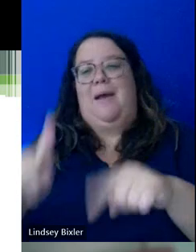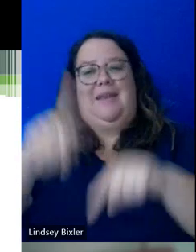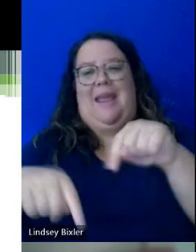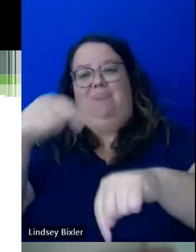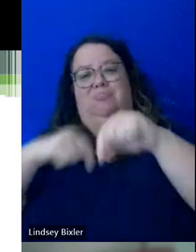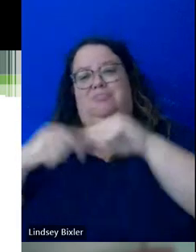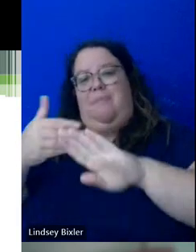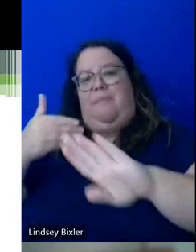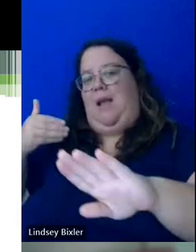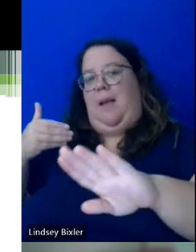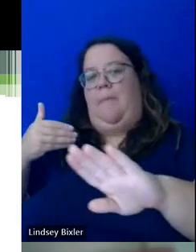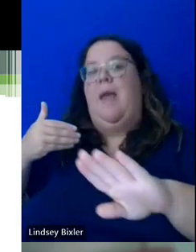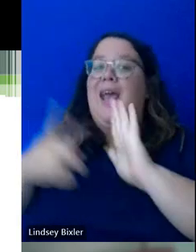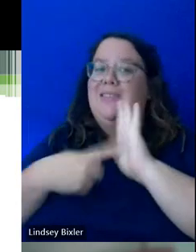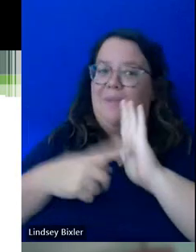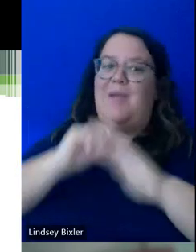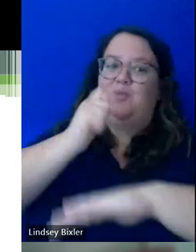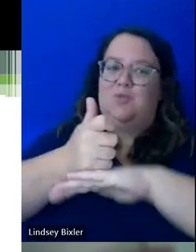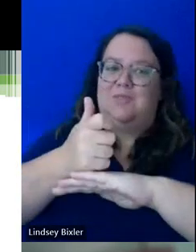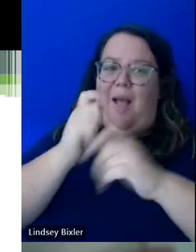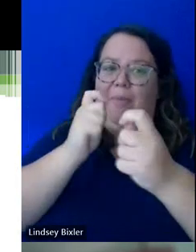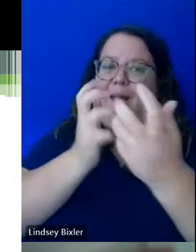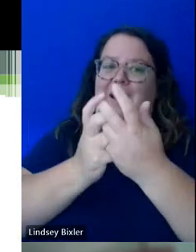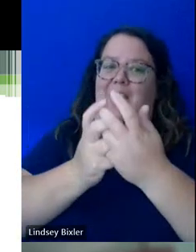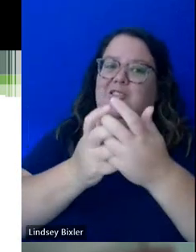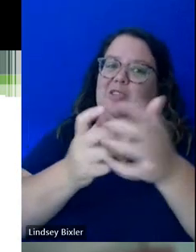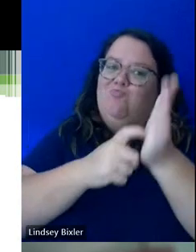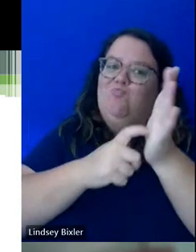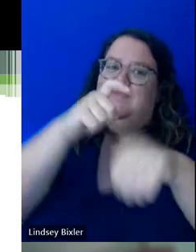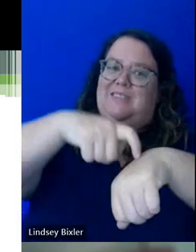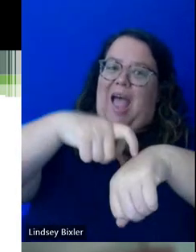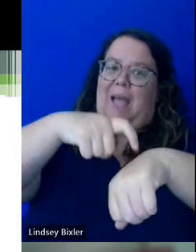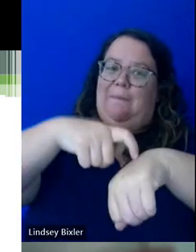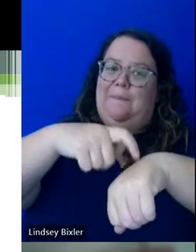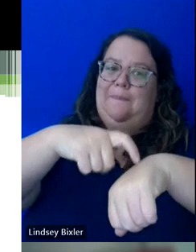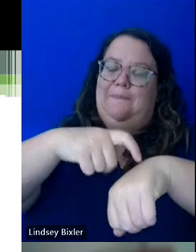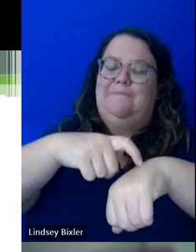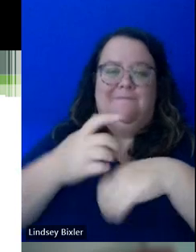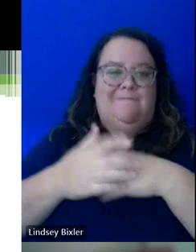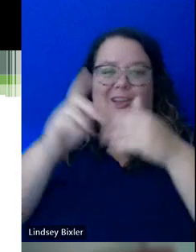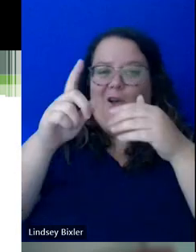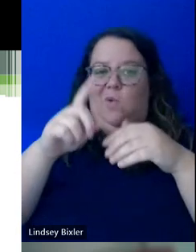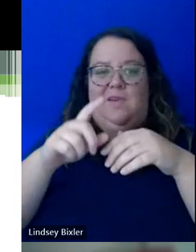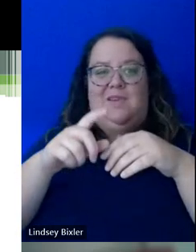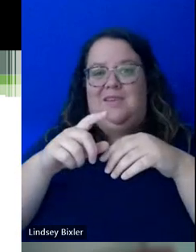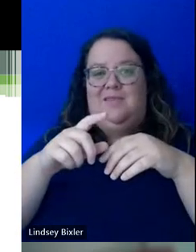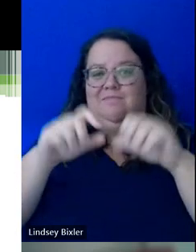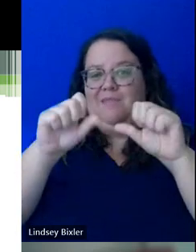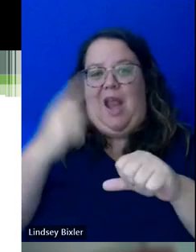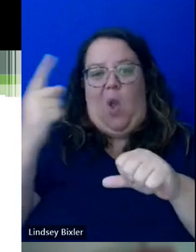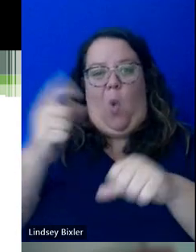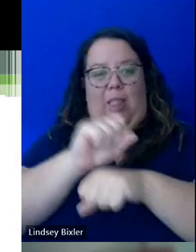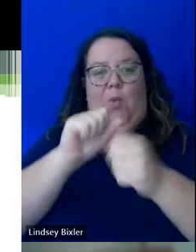time to get accommodations in place. And so, you know, what's done is done. We can only kind of work with the student around what, you know,